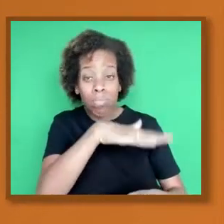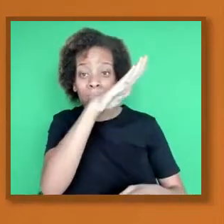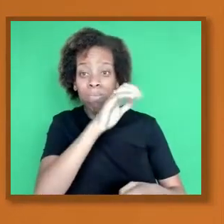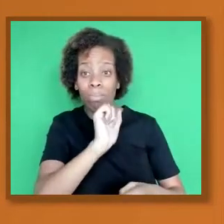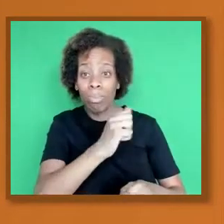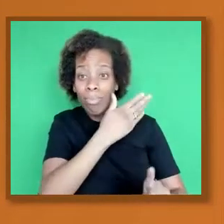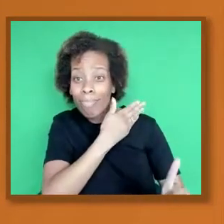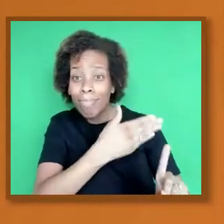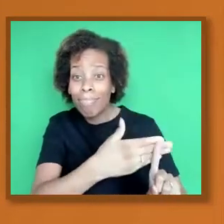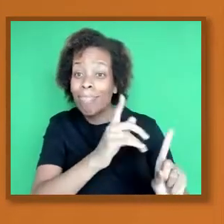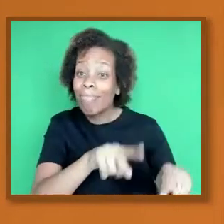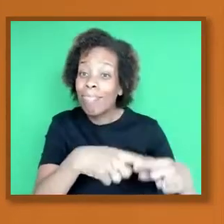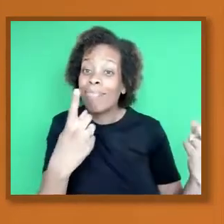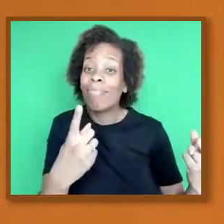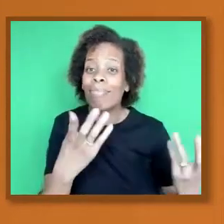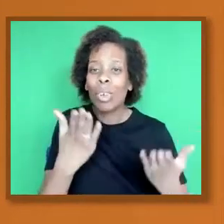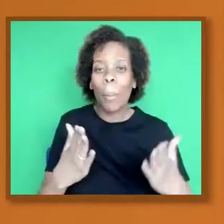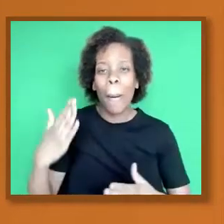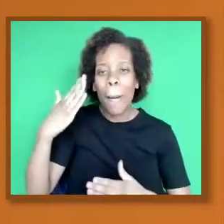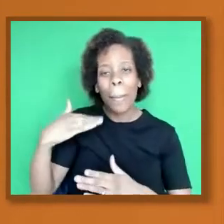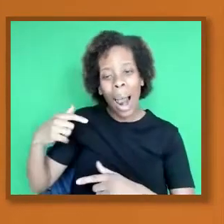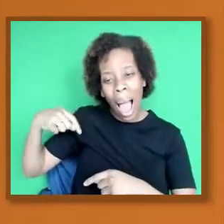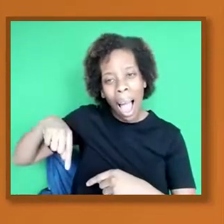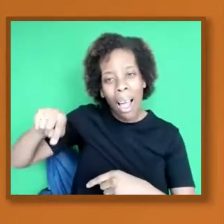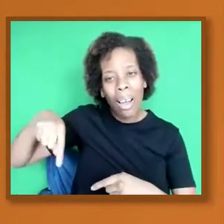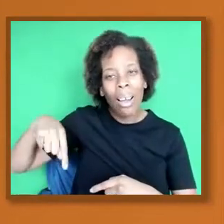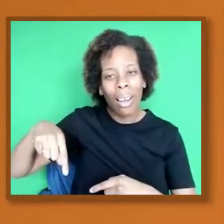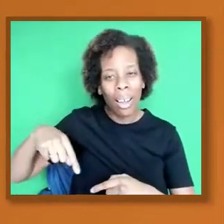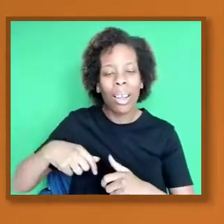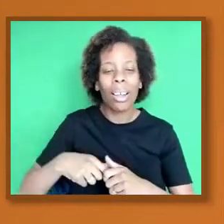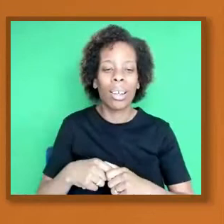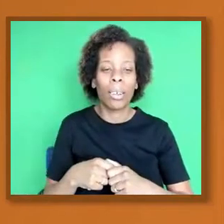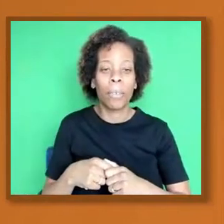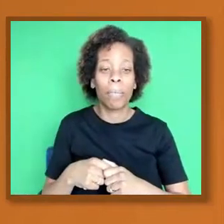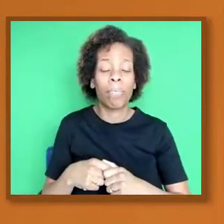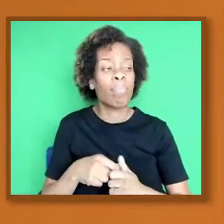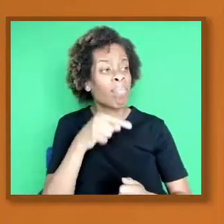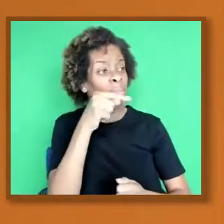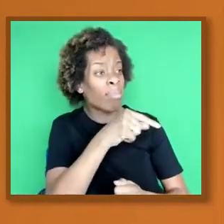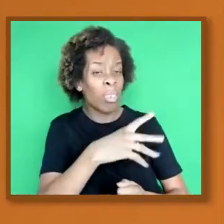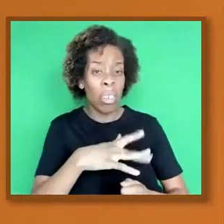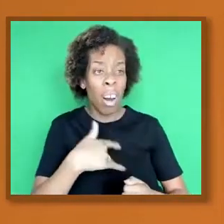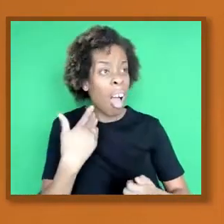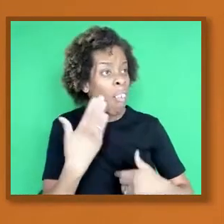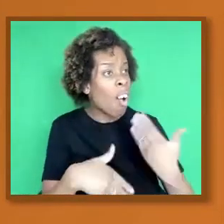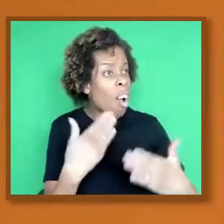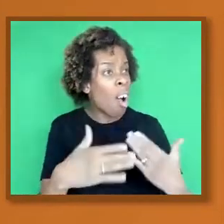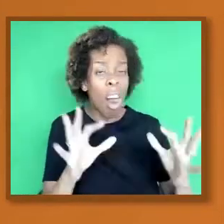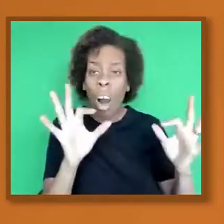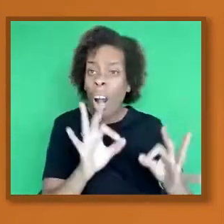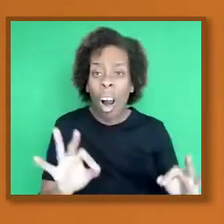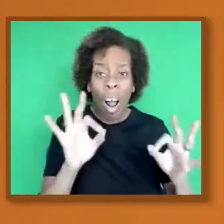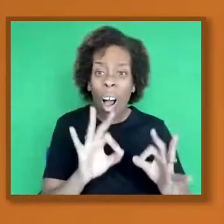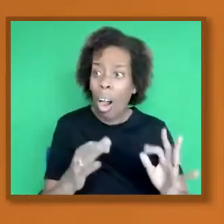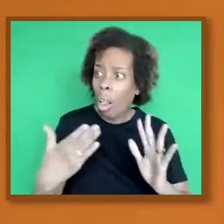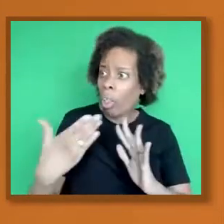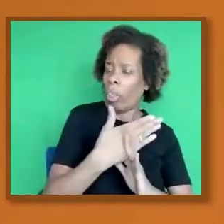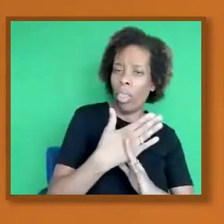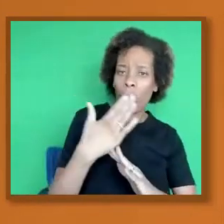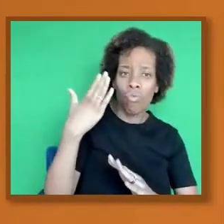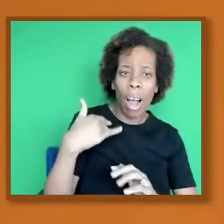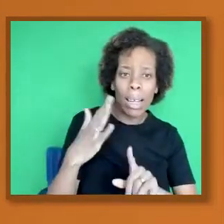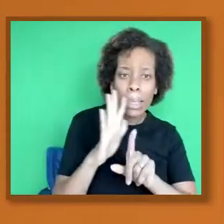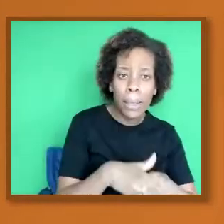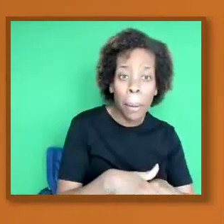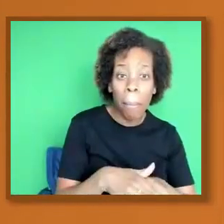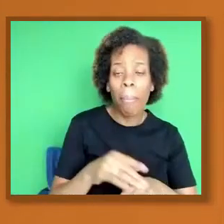impact of racism in their day to day lives. And that goes back to this issue of trust.